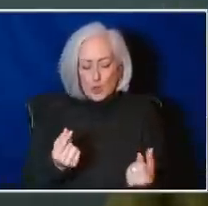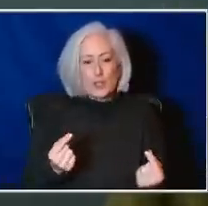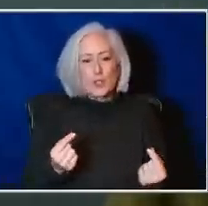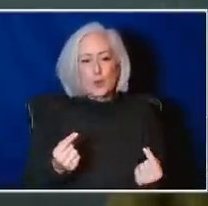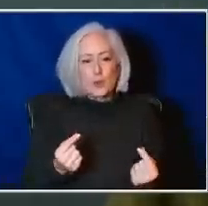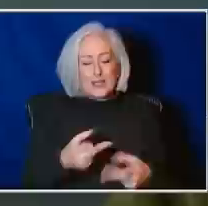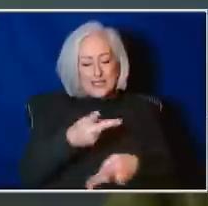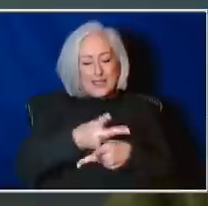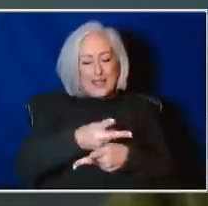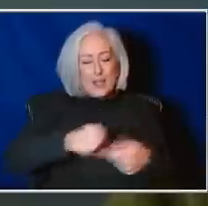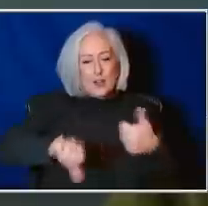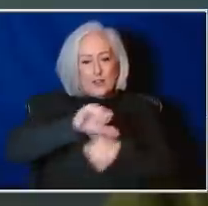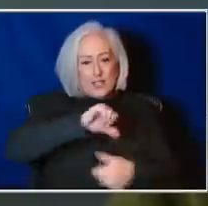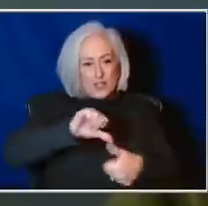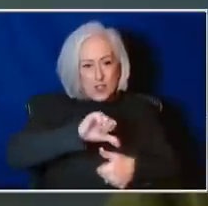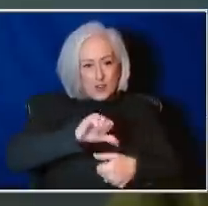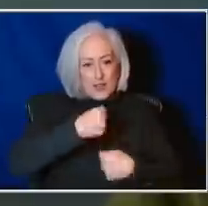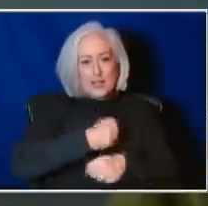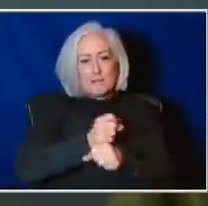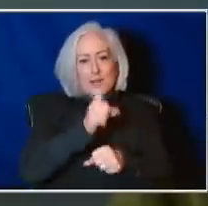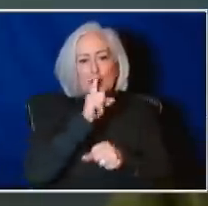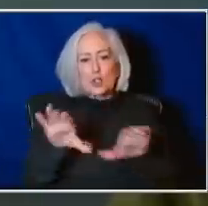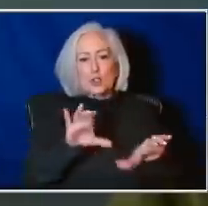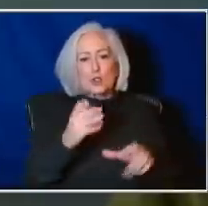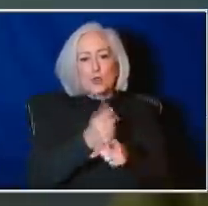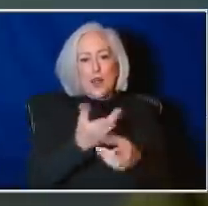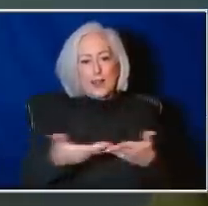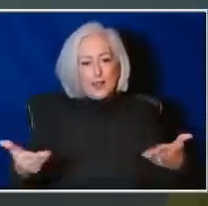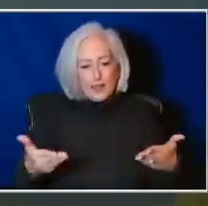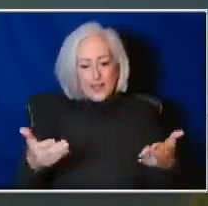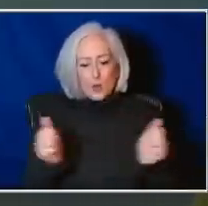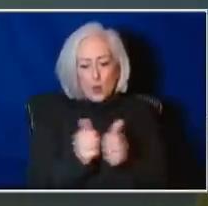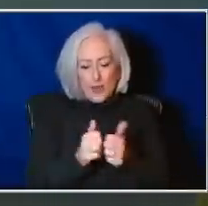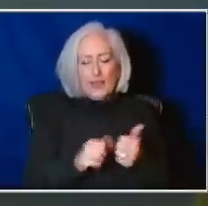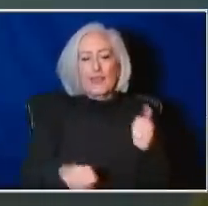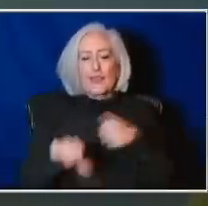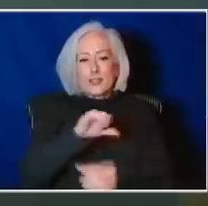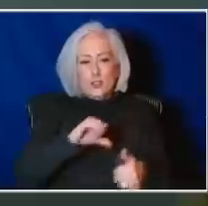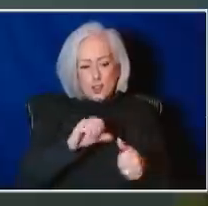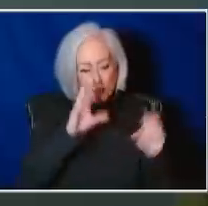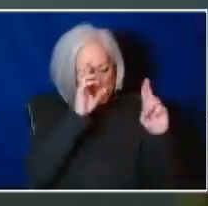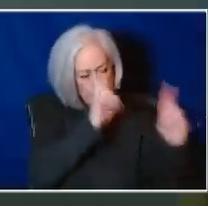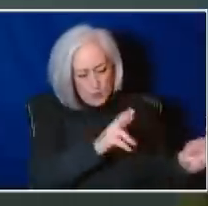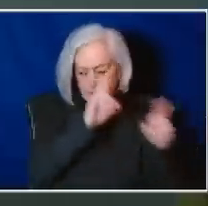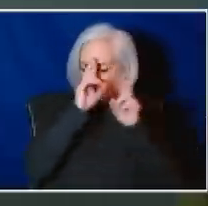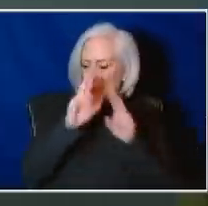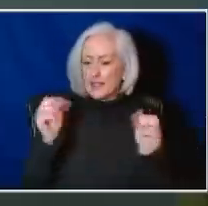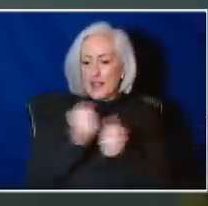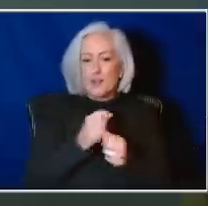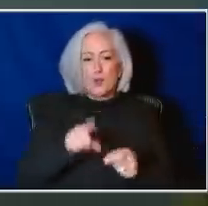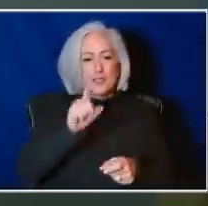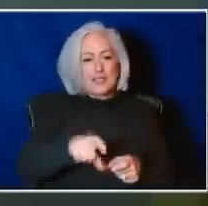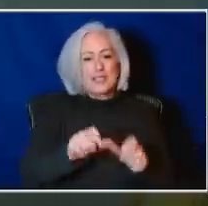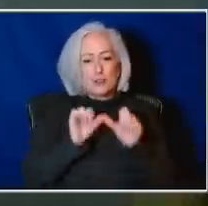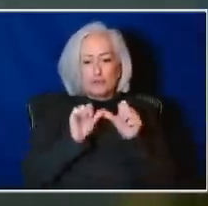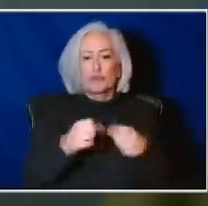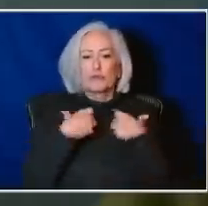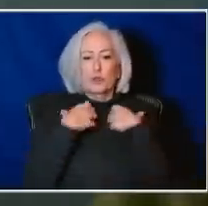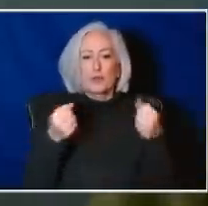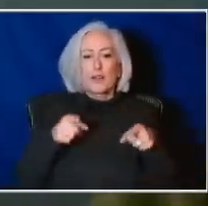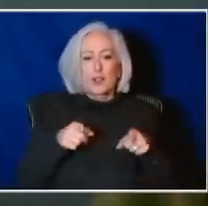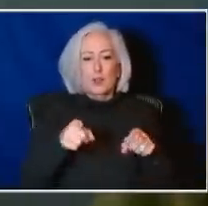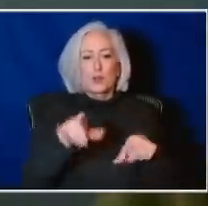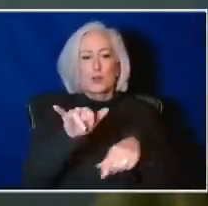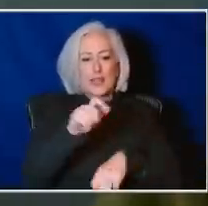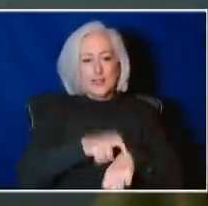of each other, by making sure we do the right thing around each other and respecting the need for everyone to try and stay healthy through this time. We'll do it